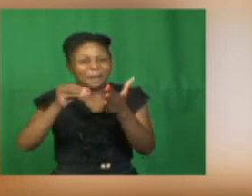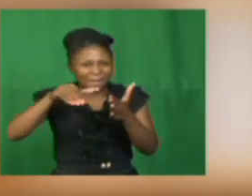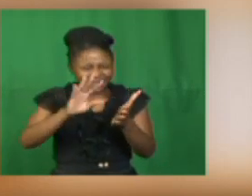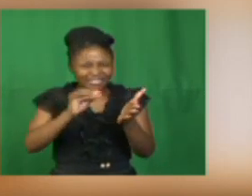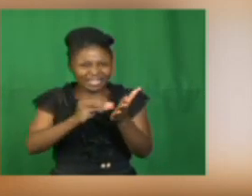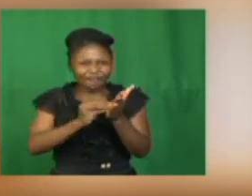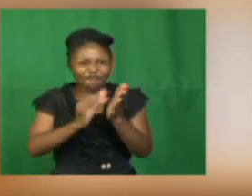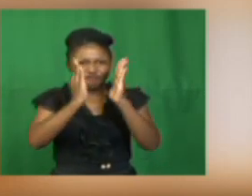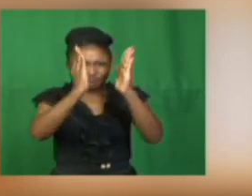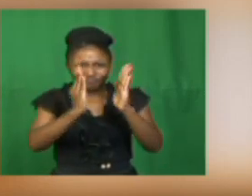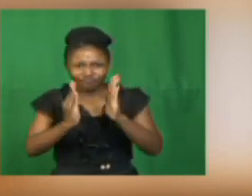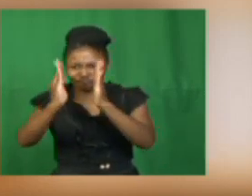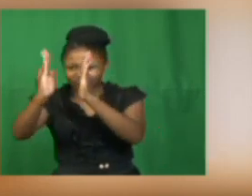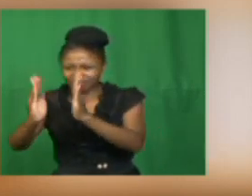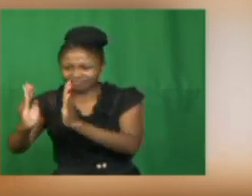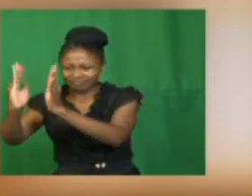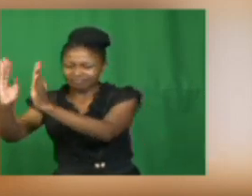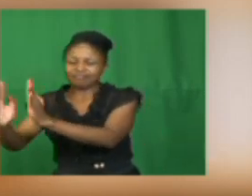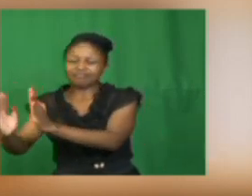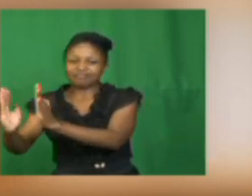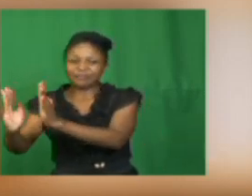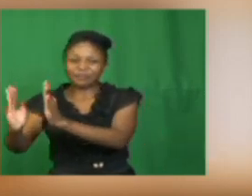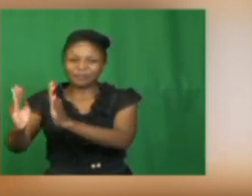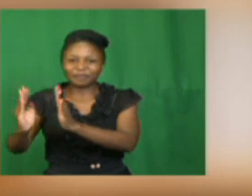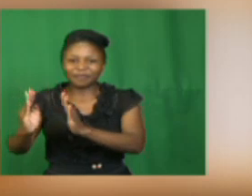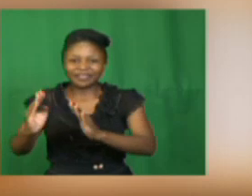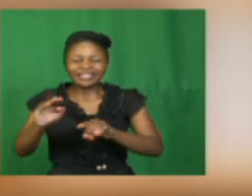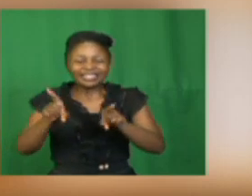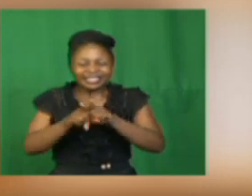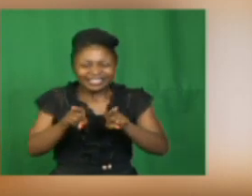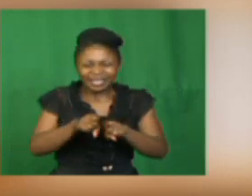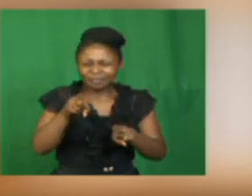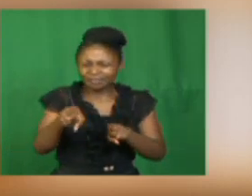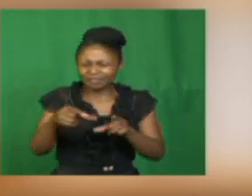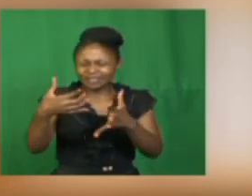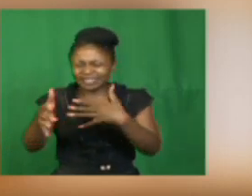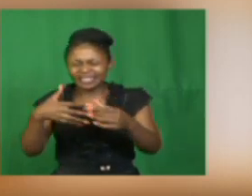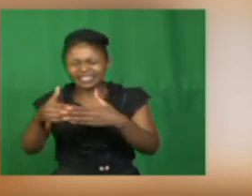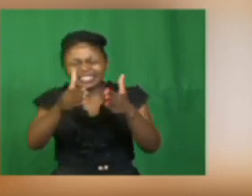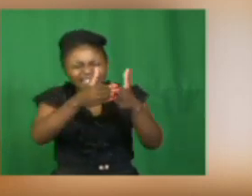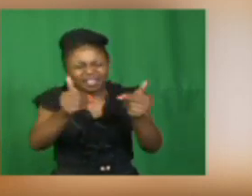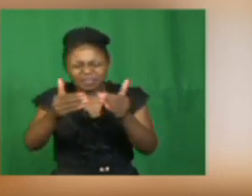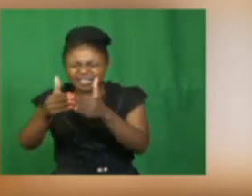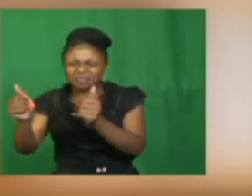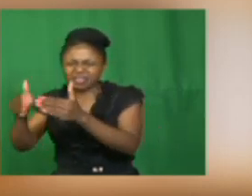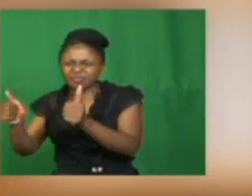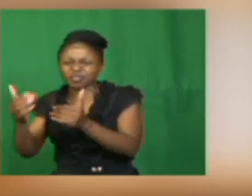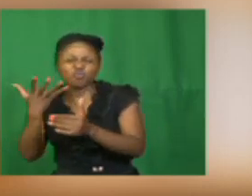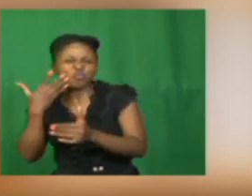And these events may tell us something that happened in the past,